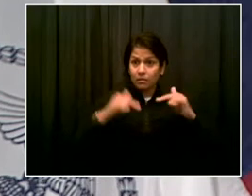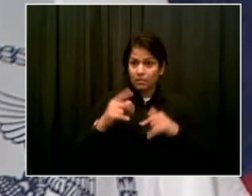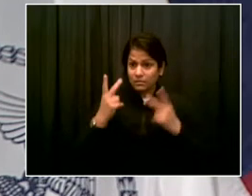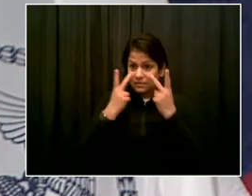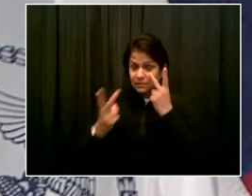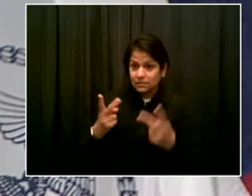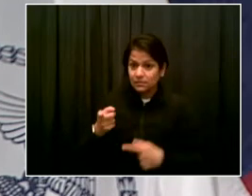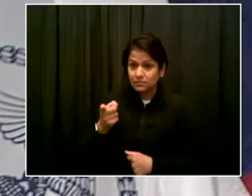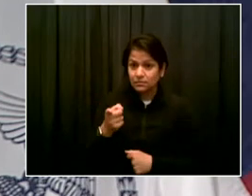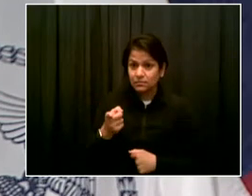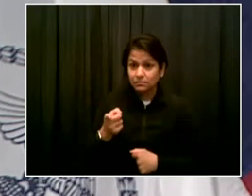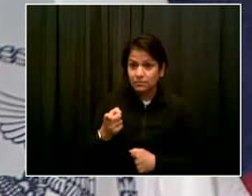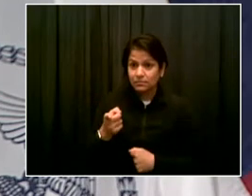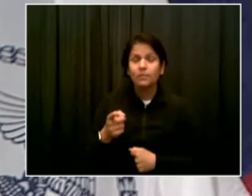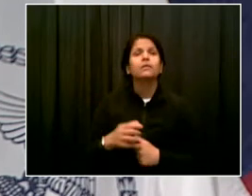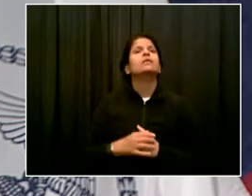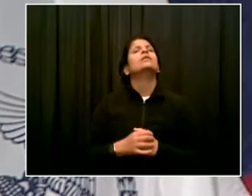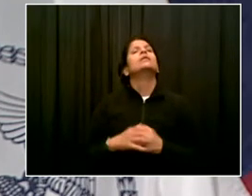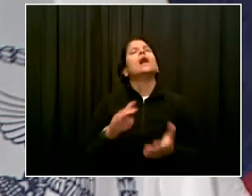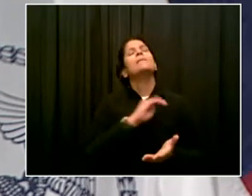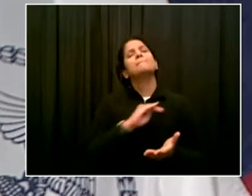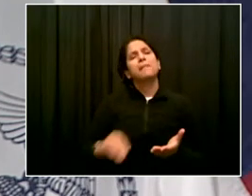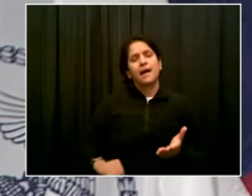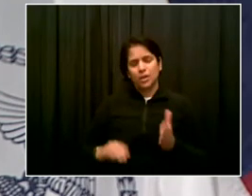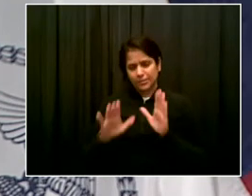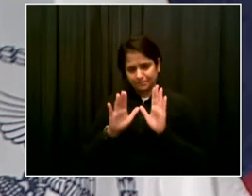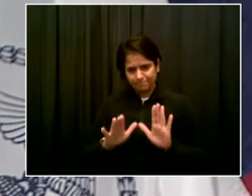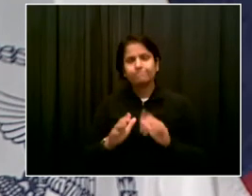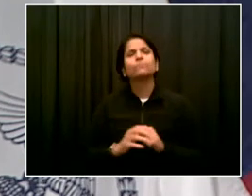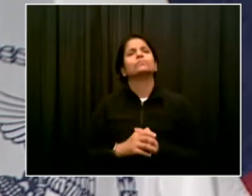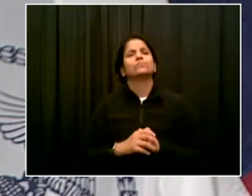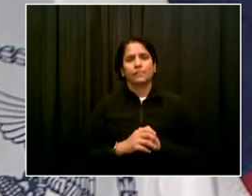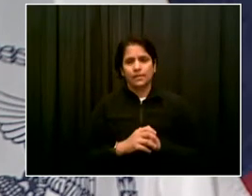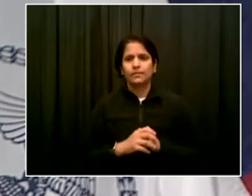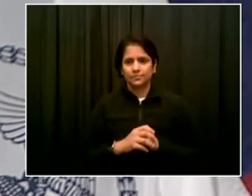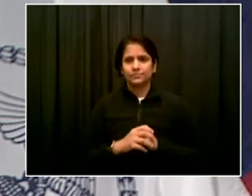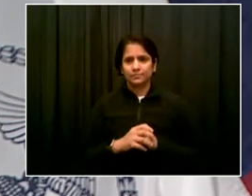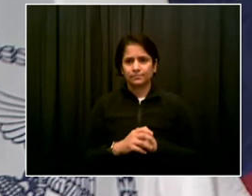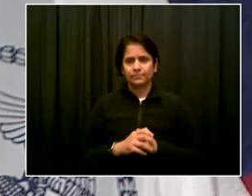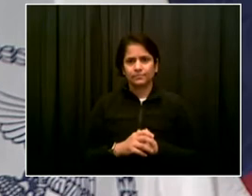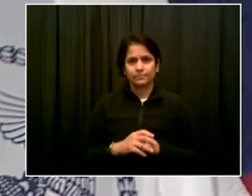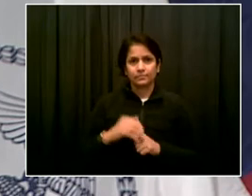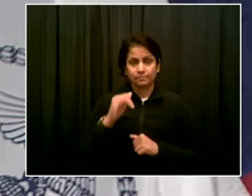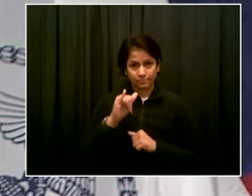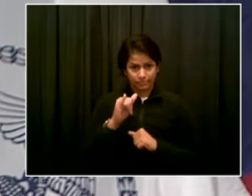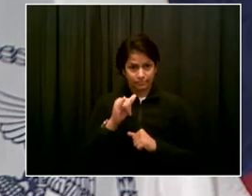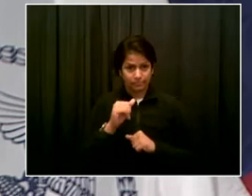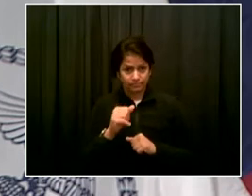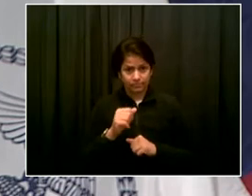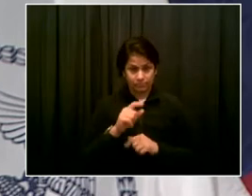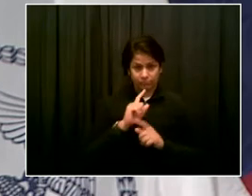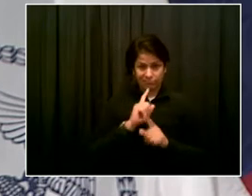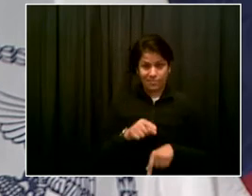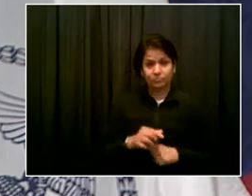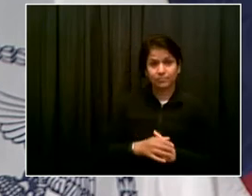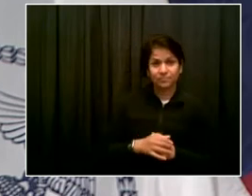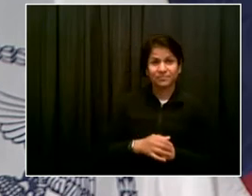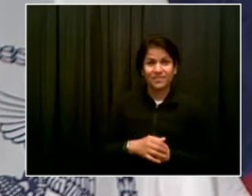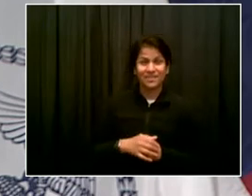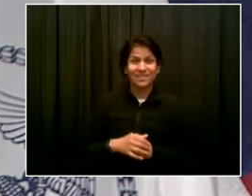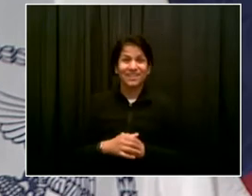this as the second question. The, the impact on tourism, I truly believe